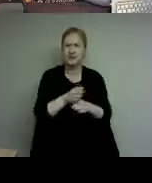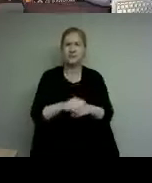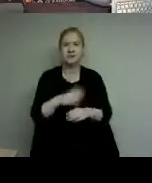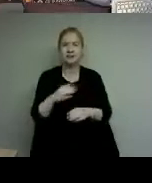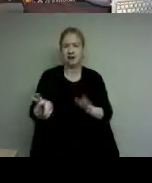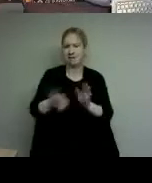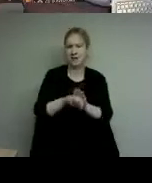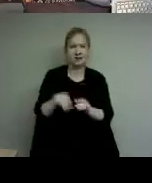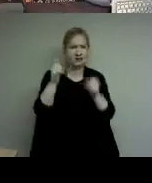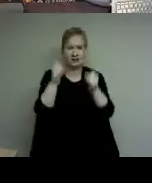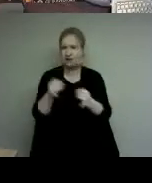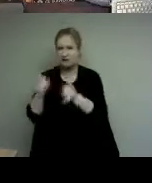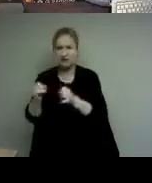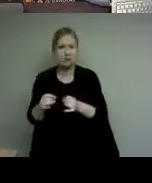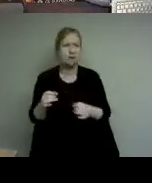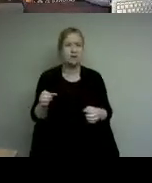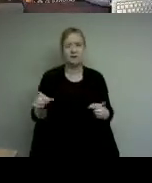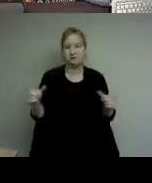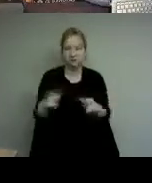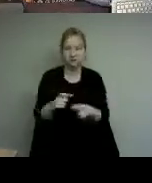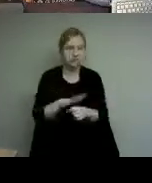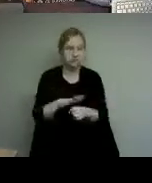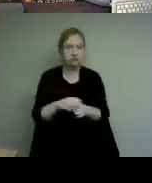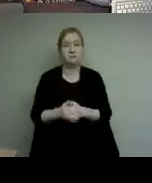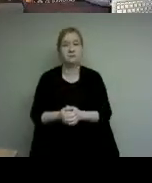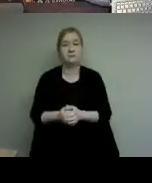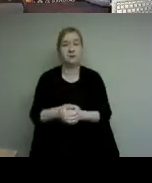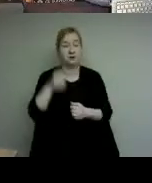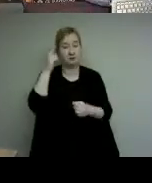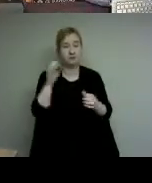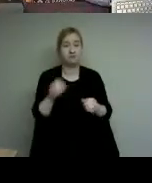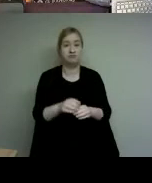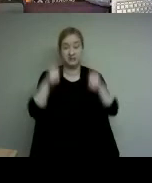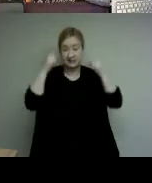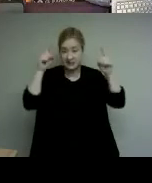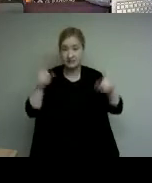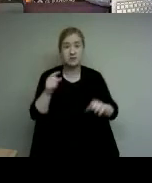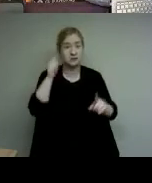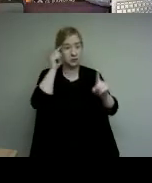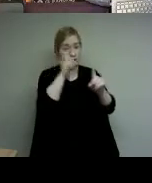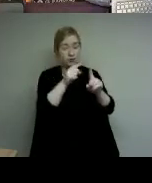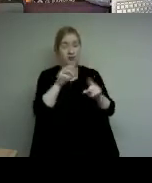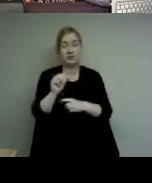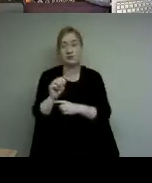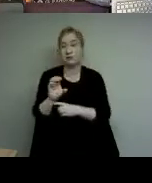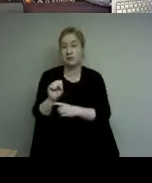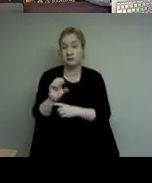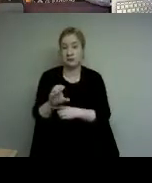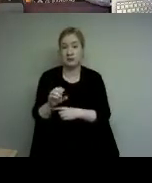groups in order to accomplish these goals mcsc focuses its energies within three key areas